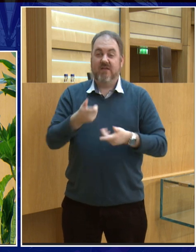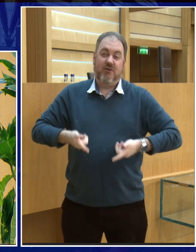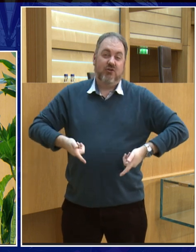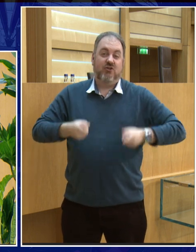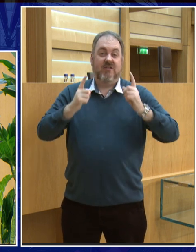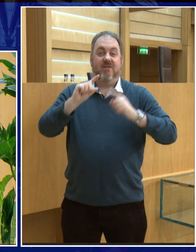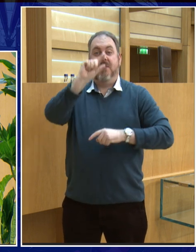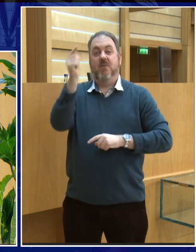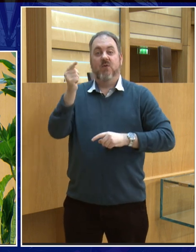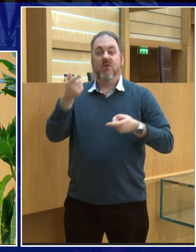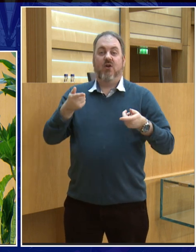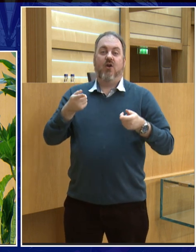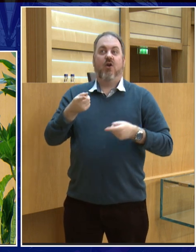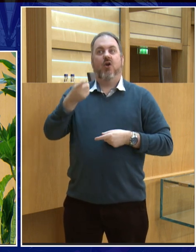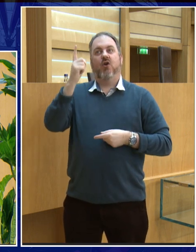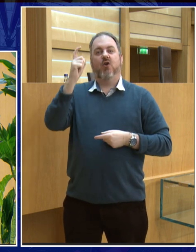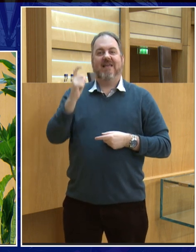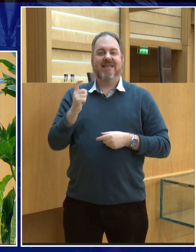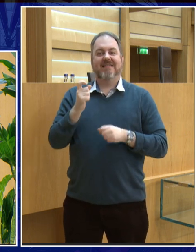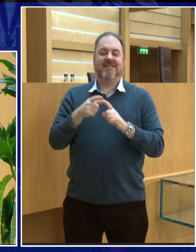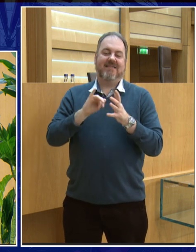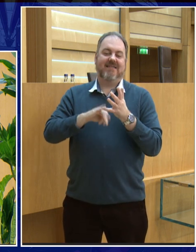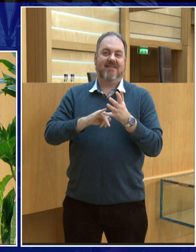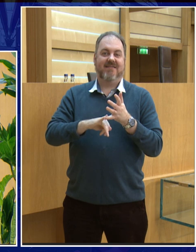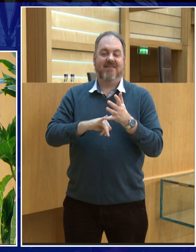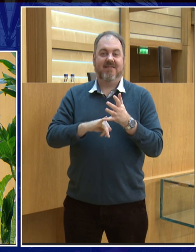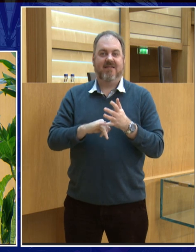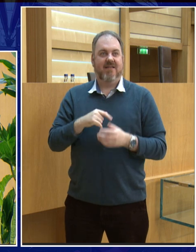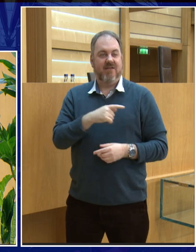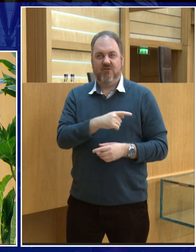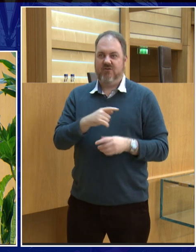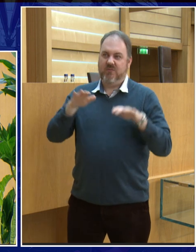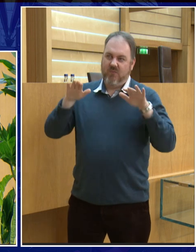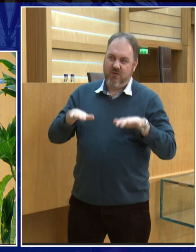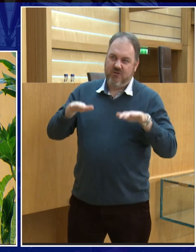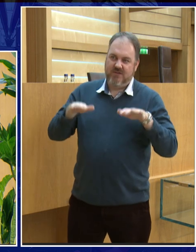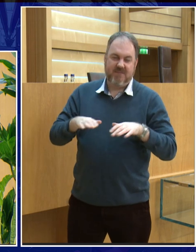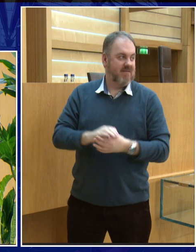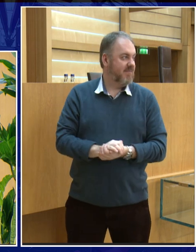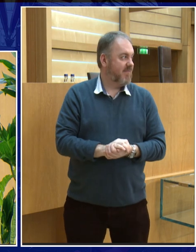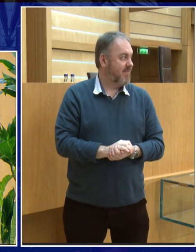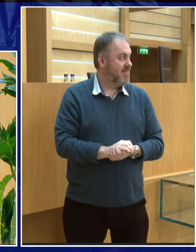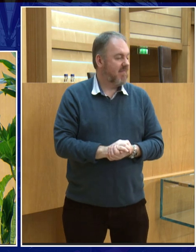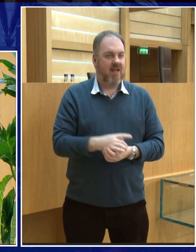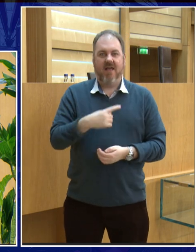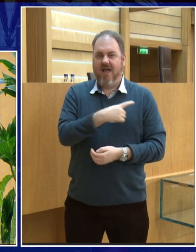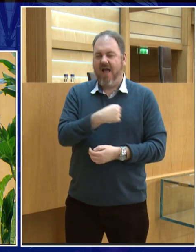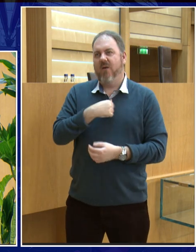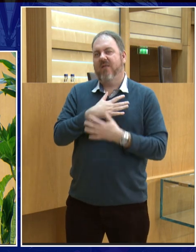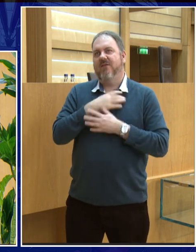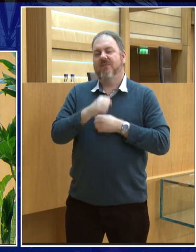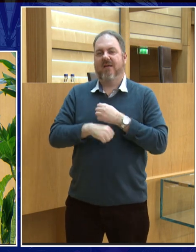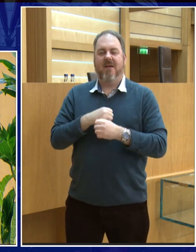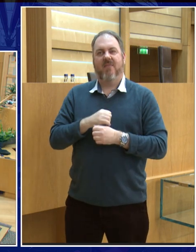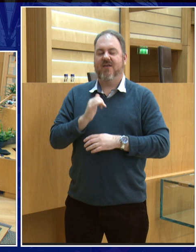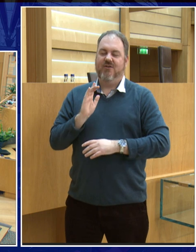in the city of Babylon. Now, see, to me, that is a great title. I would like to be, actually, if you don't mind, I'd like to be chief moon goddess of